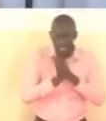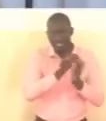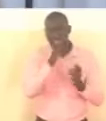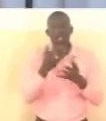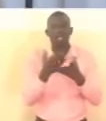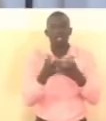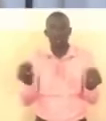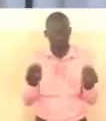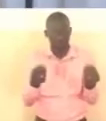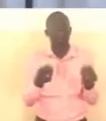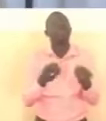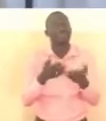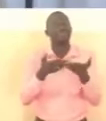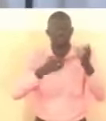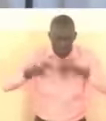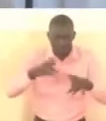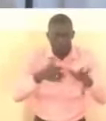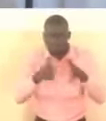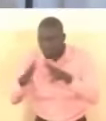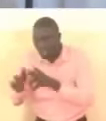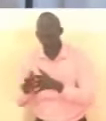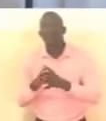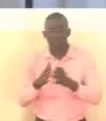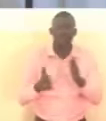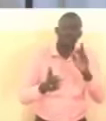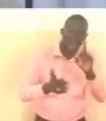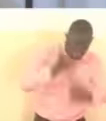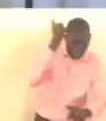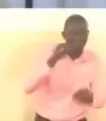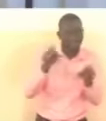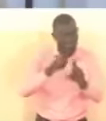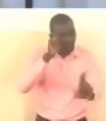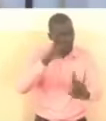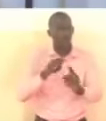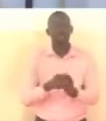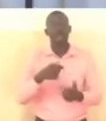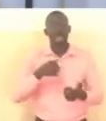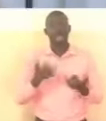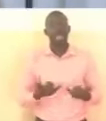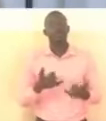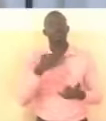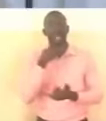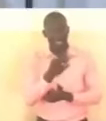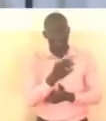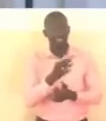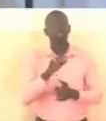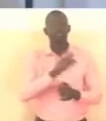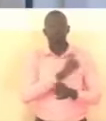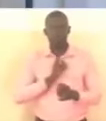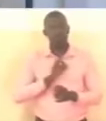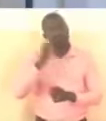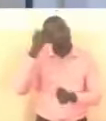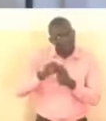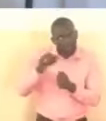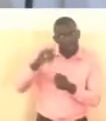to attain set goals i ask that we bear this in mind and work in harmony to